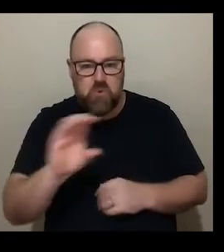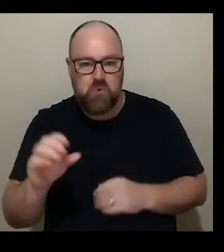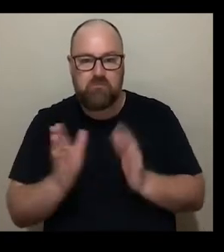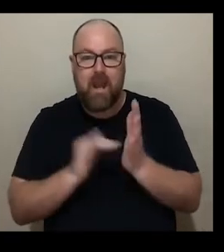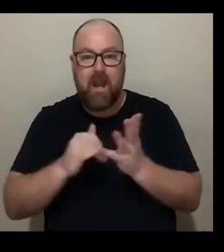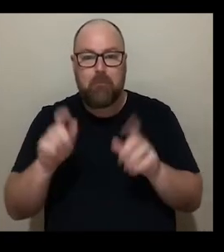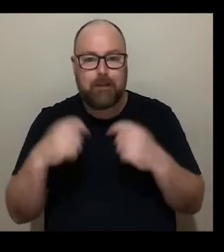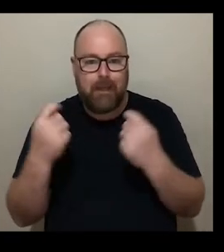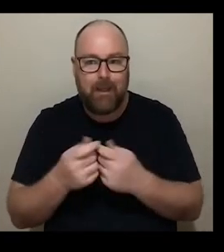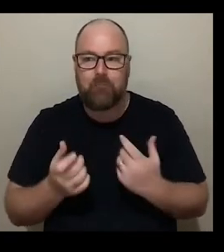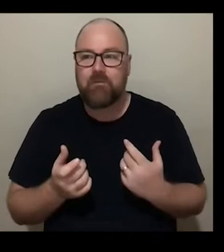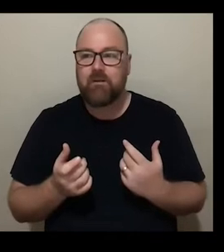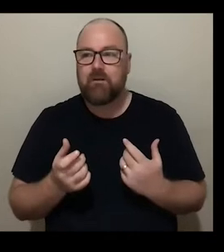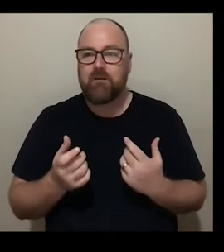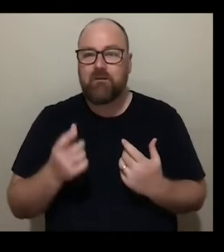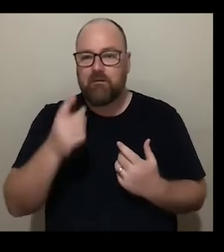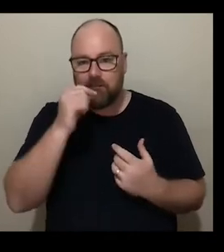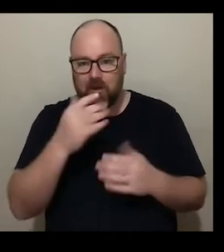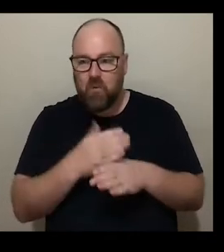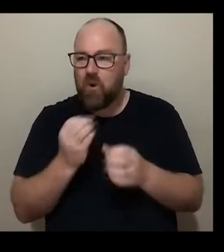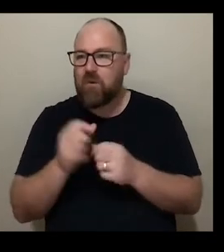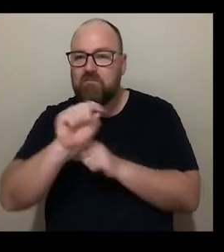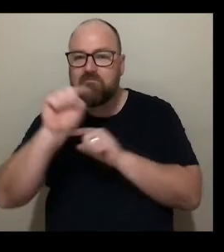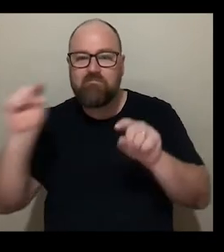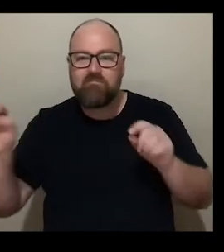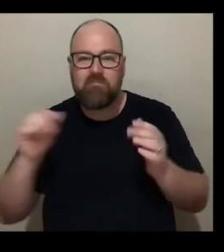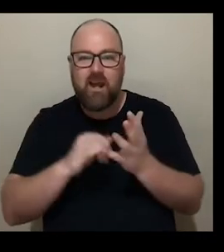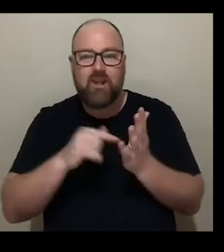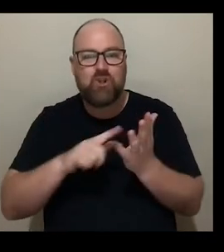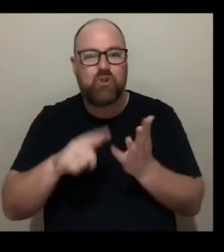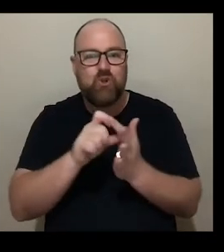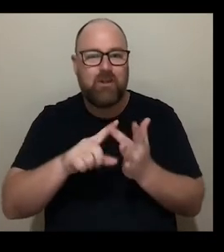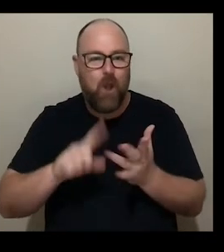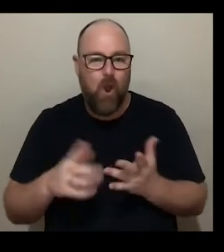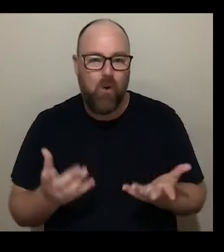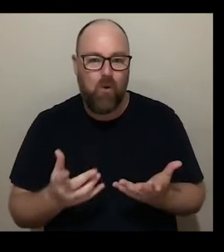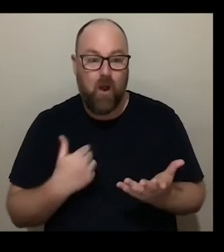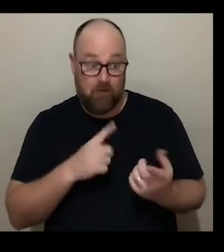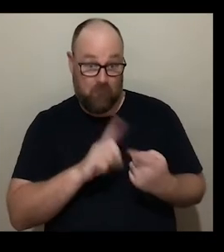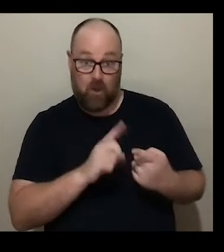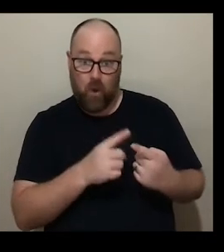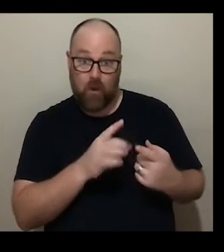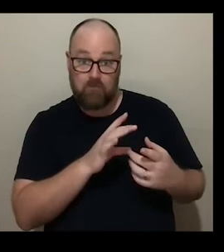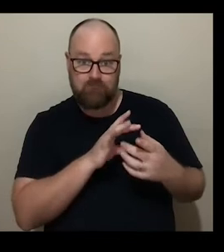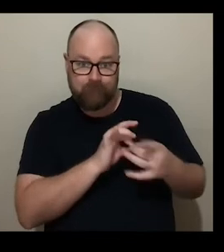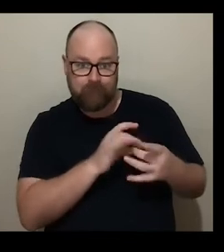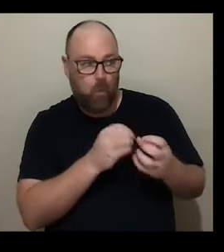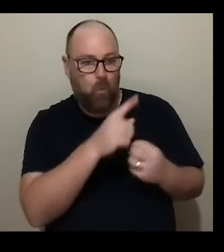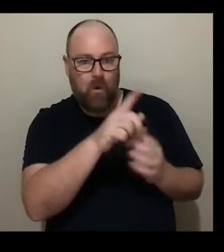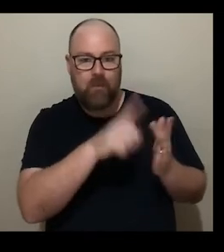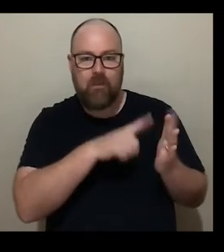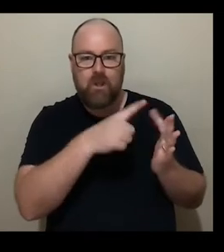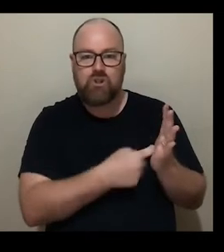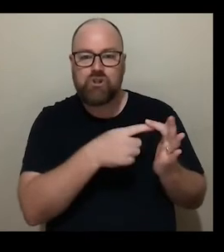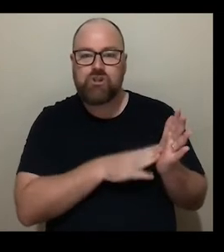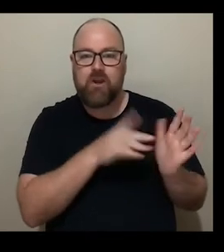able to be in other people's studios and I kept a very ongoing relationship with Jeremy and we almost it was as if we were in a studio together although